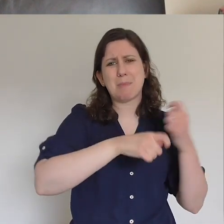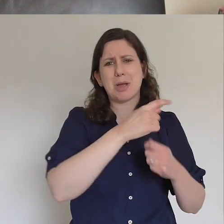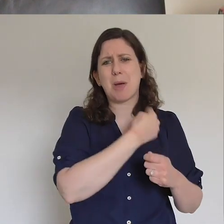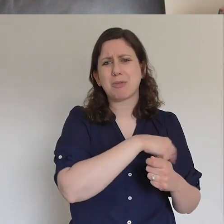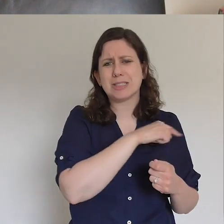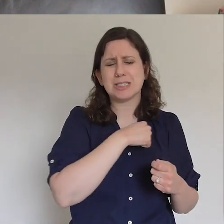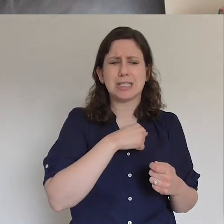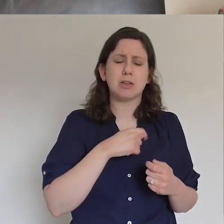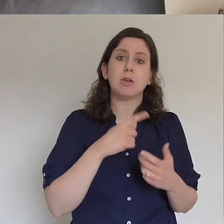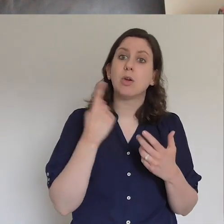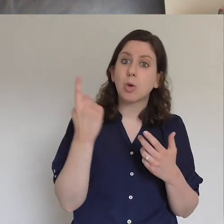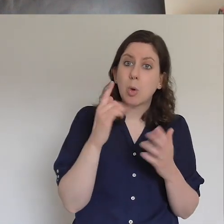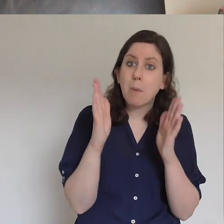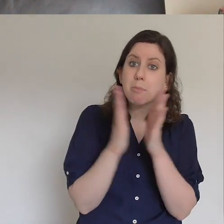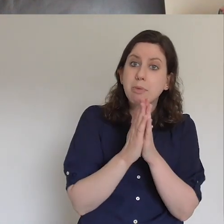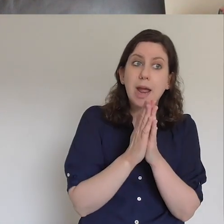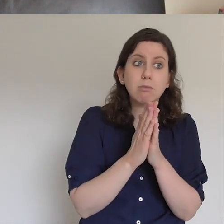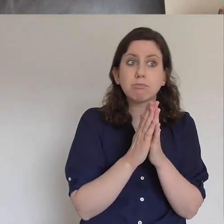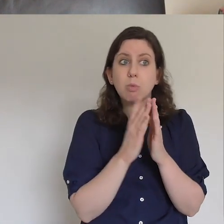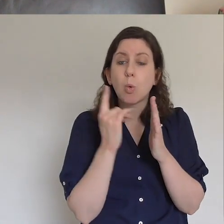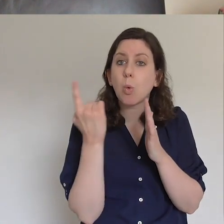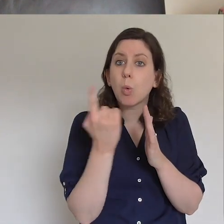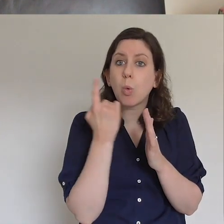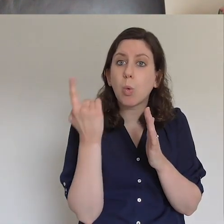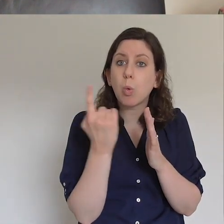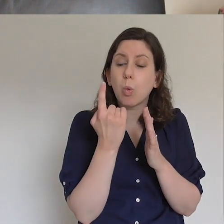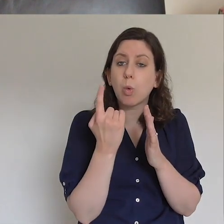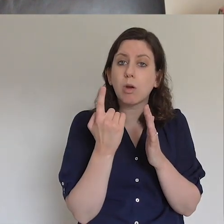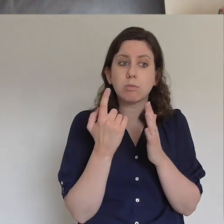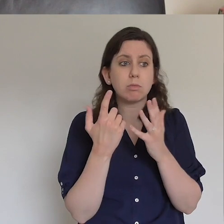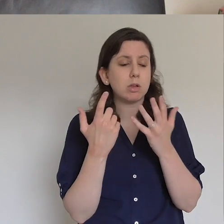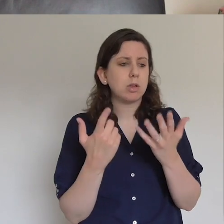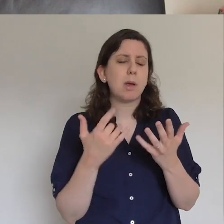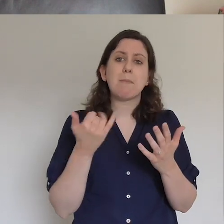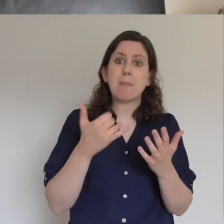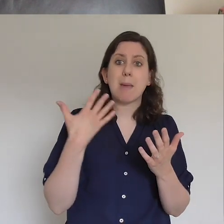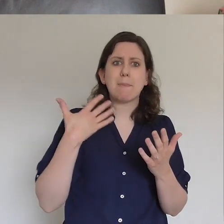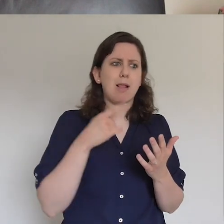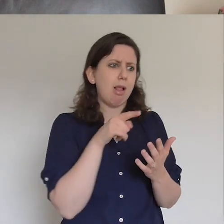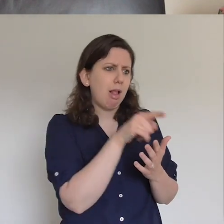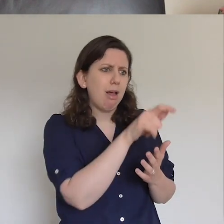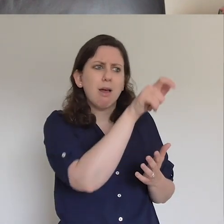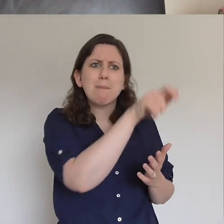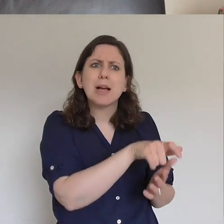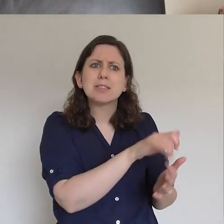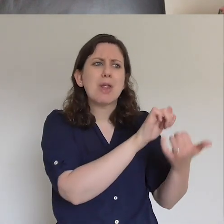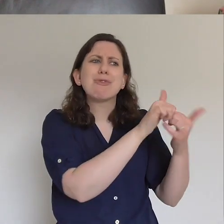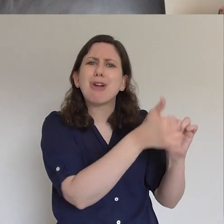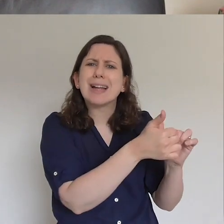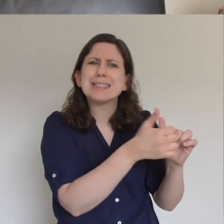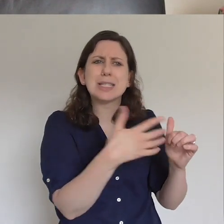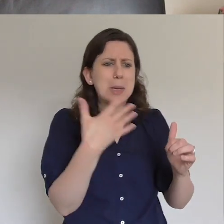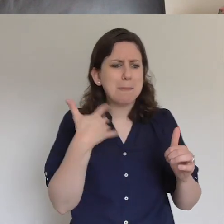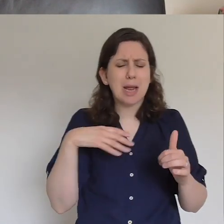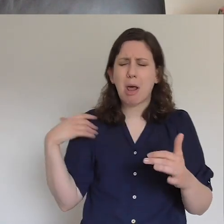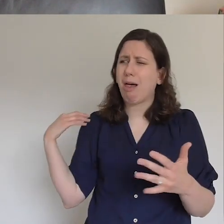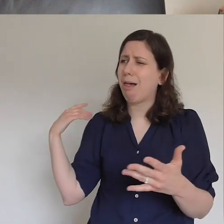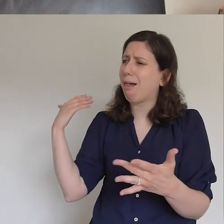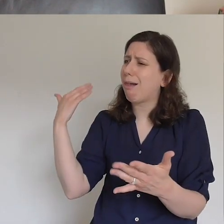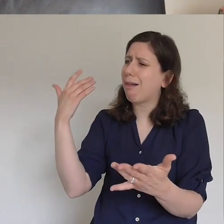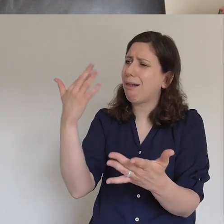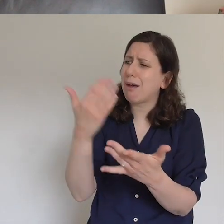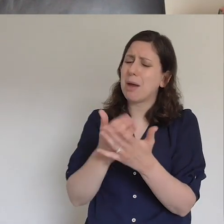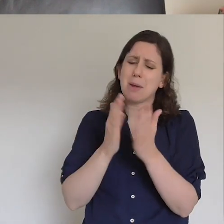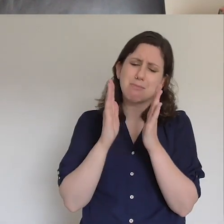petitioning the heavens for and perhaps you've been praying for a really long time for them and you've got a little bit weary about it